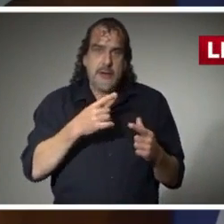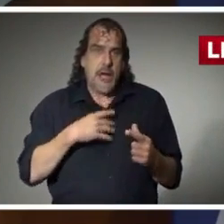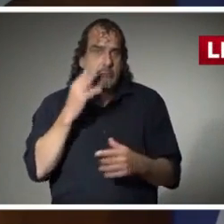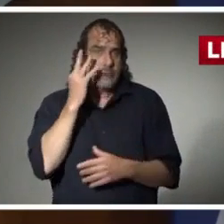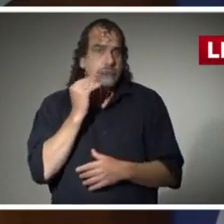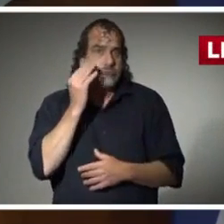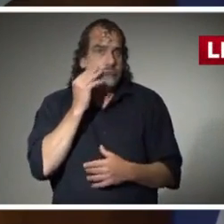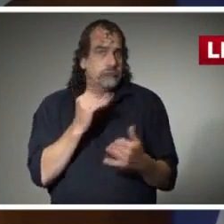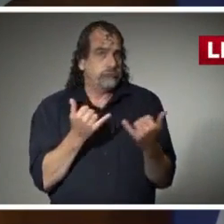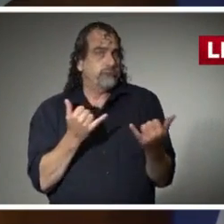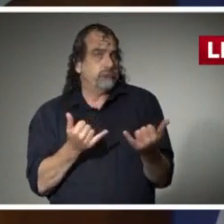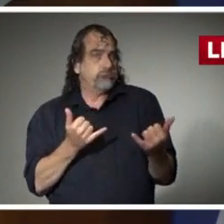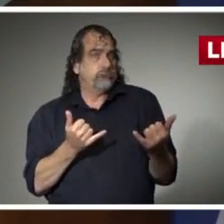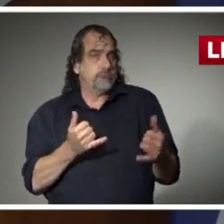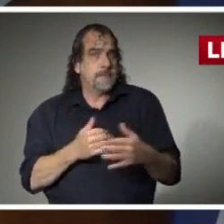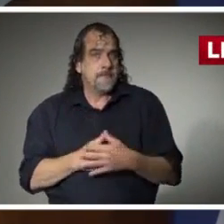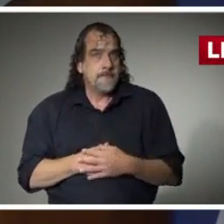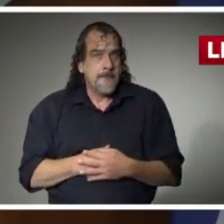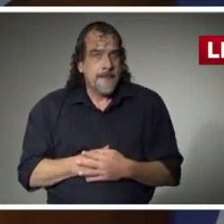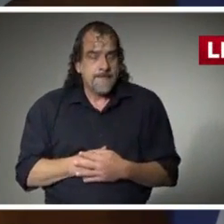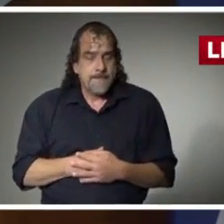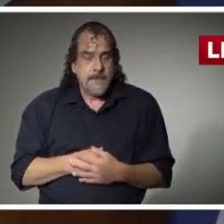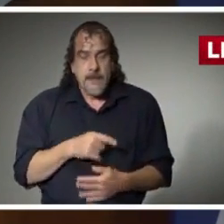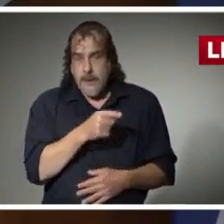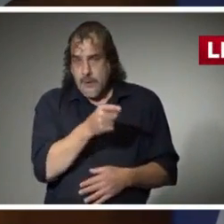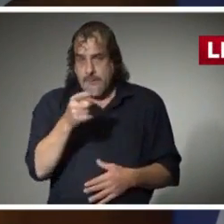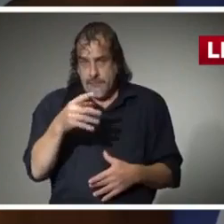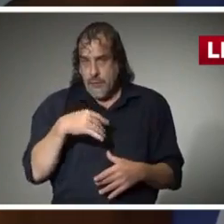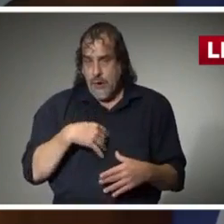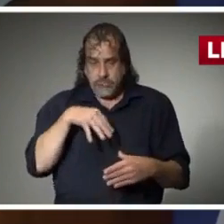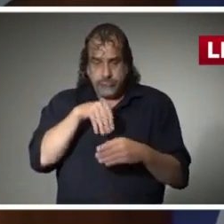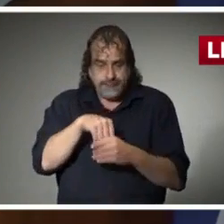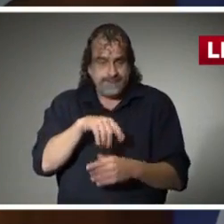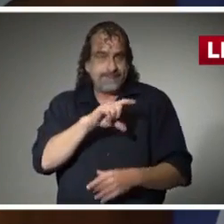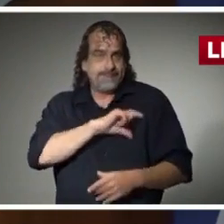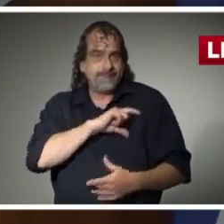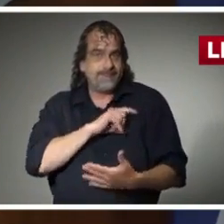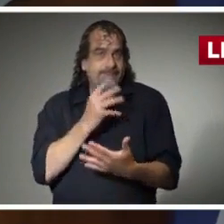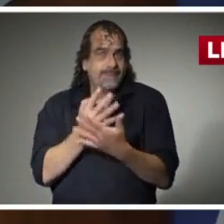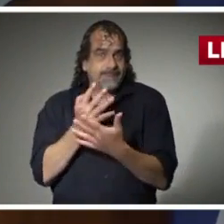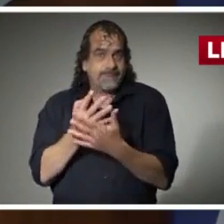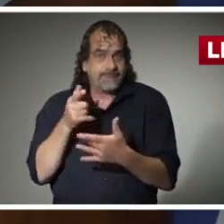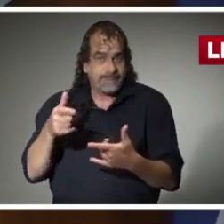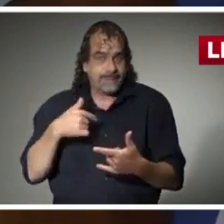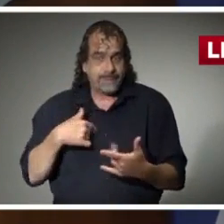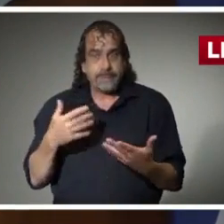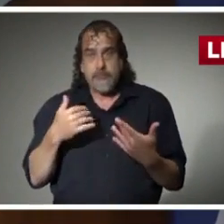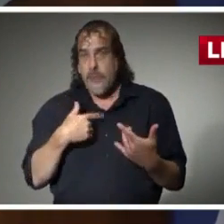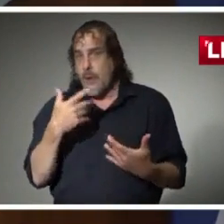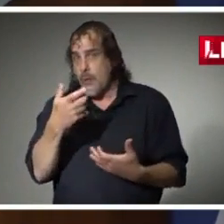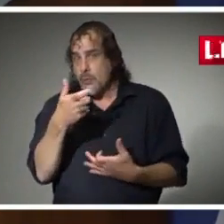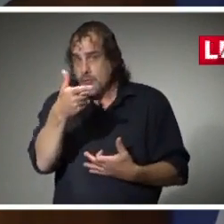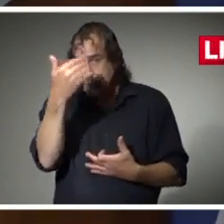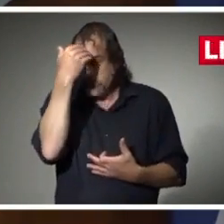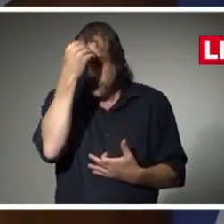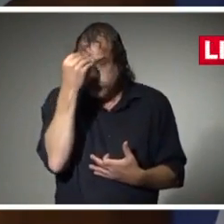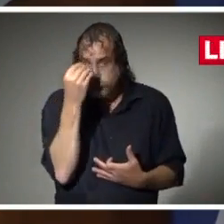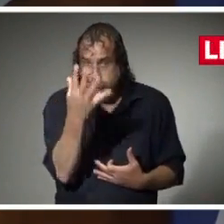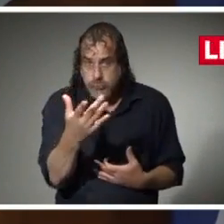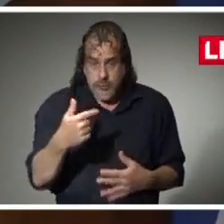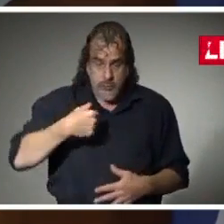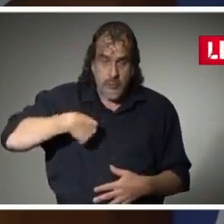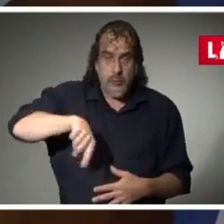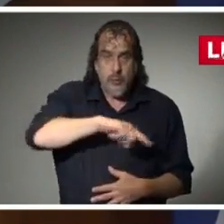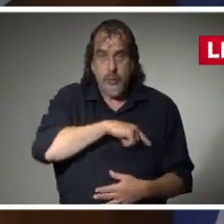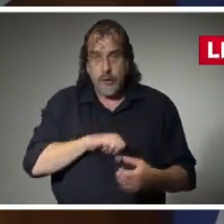currently working. If you are a corrections officer in our state, I want you to know that we